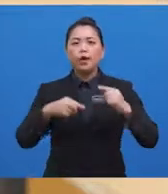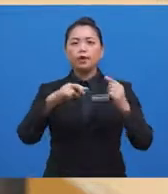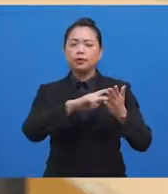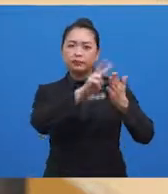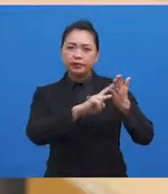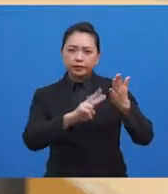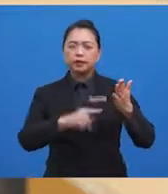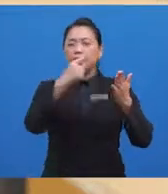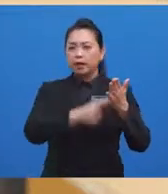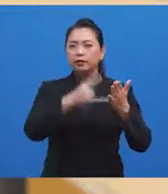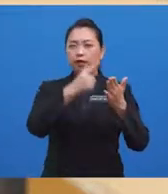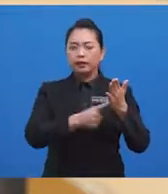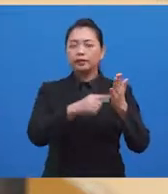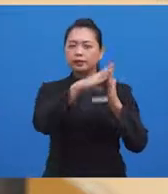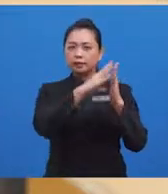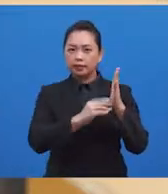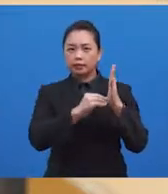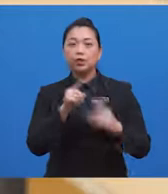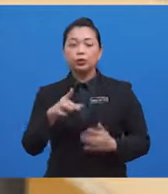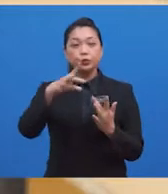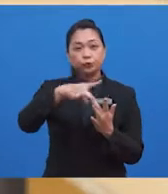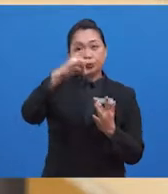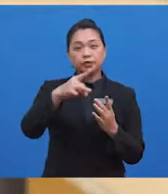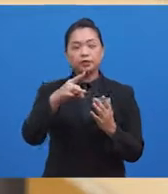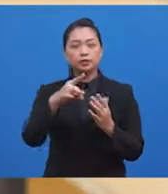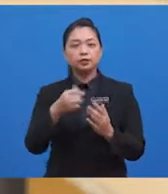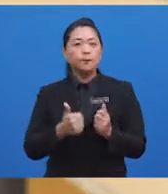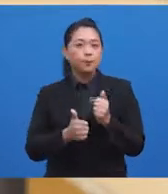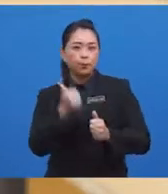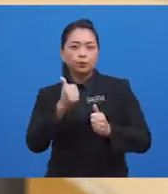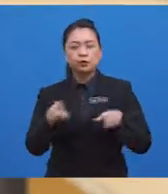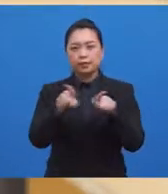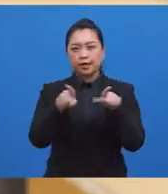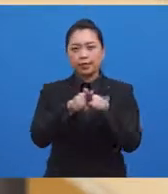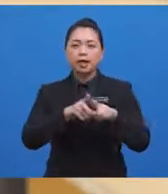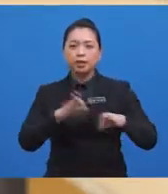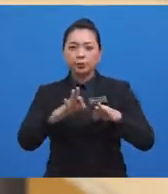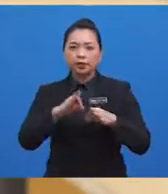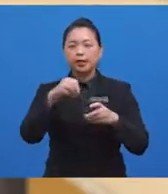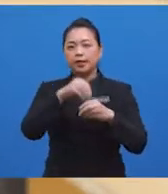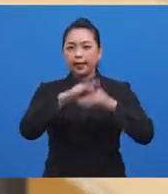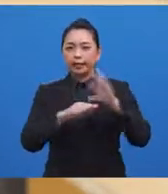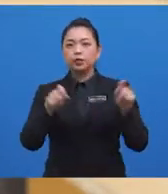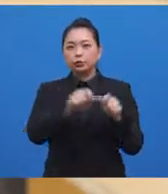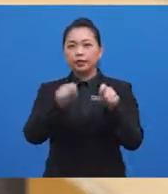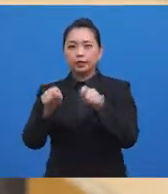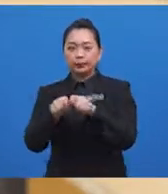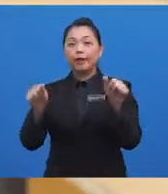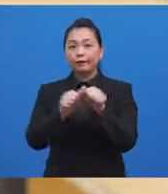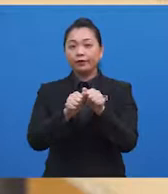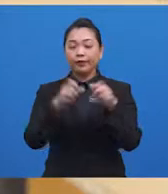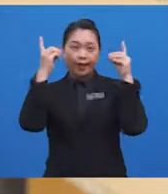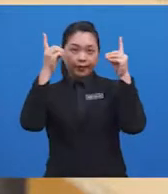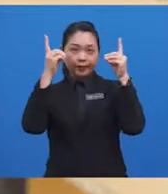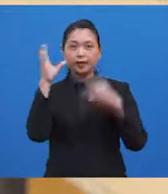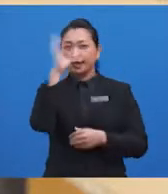any particular text, you choose the most likely explanation at hand, together with educated guesses,